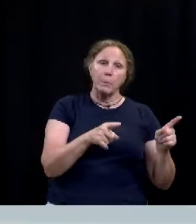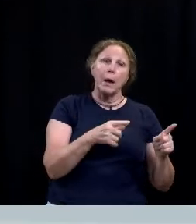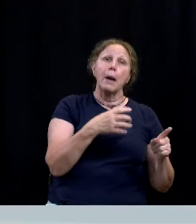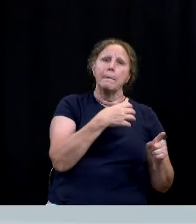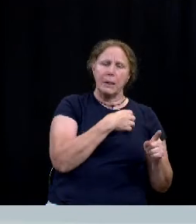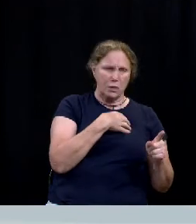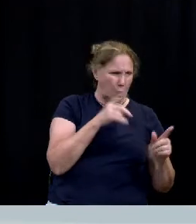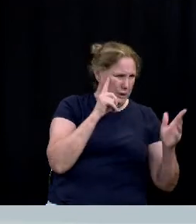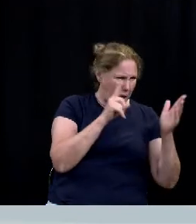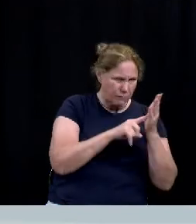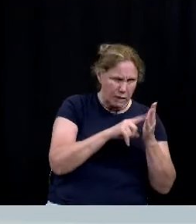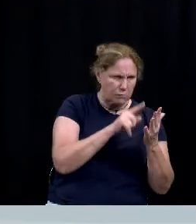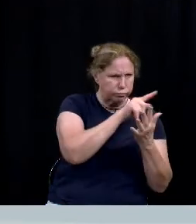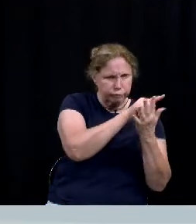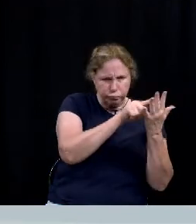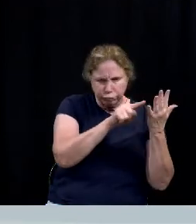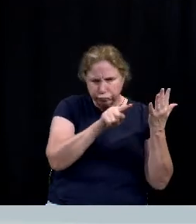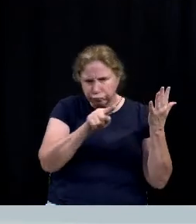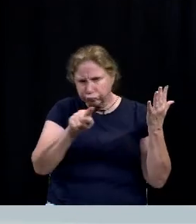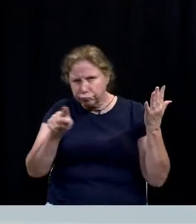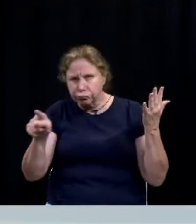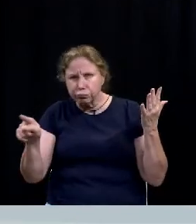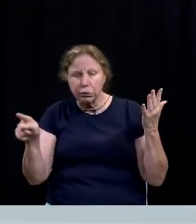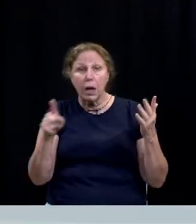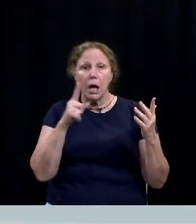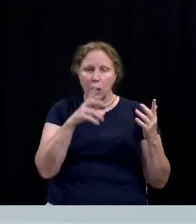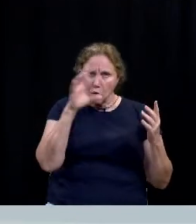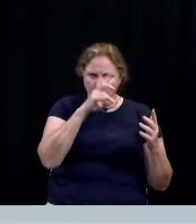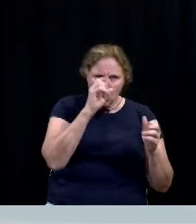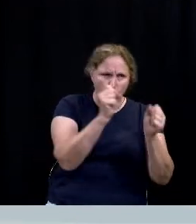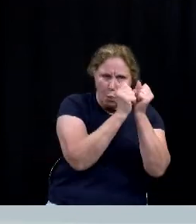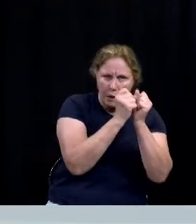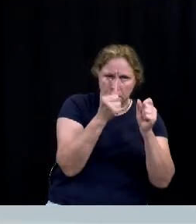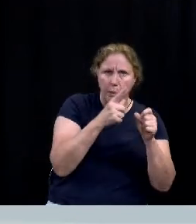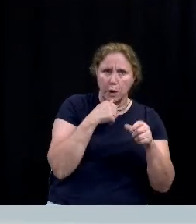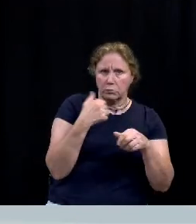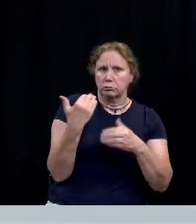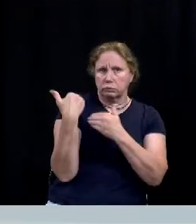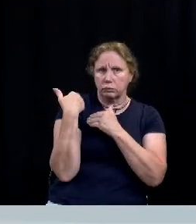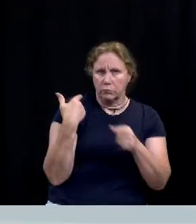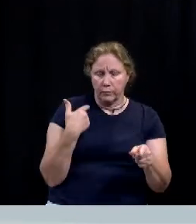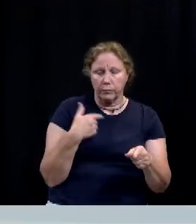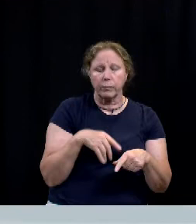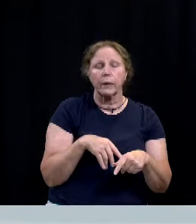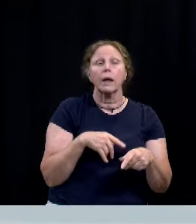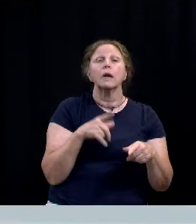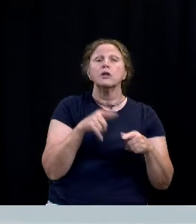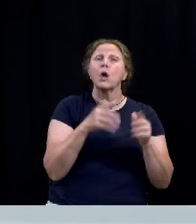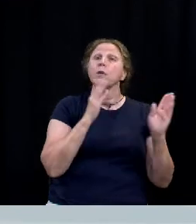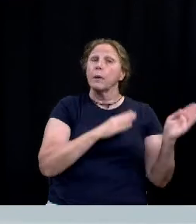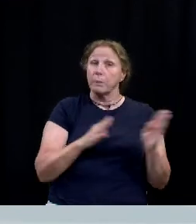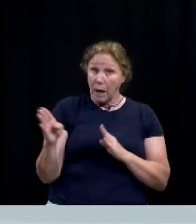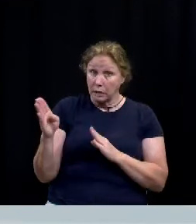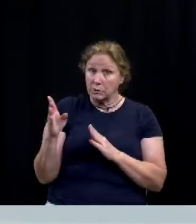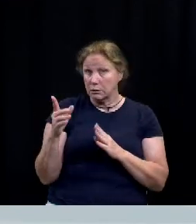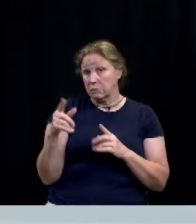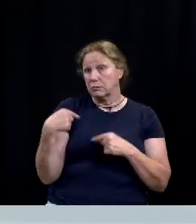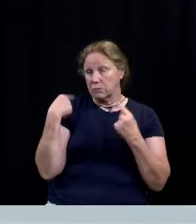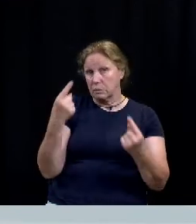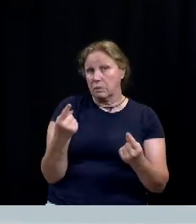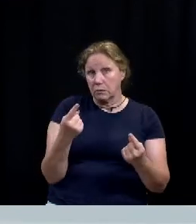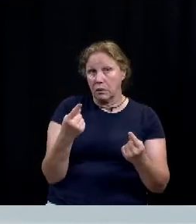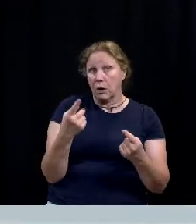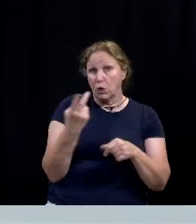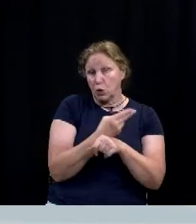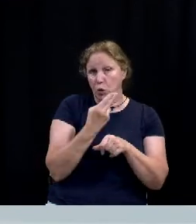investigates these cases and seeks to arrest suspects additionally the following strategies have been or are being